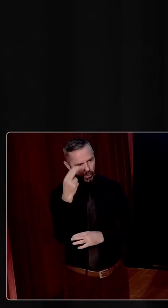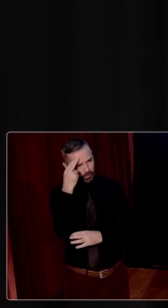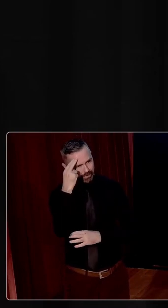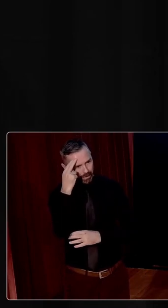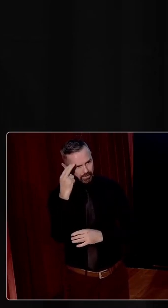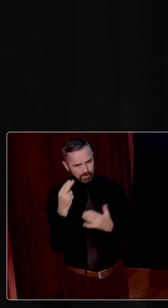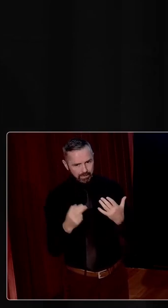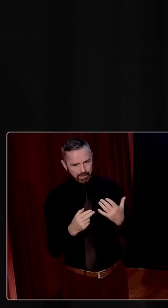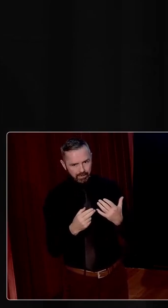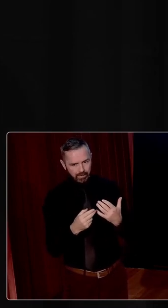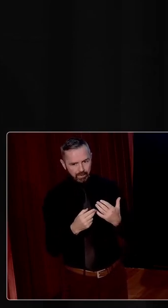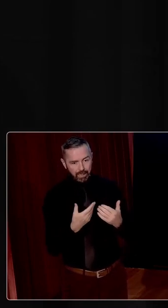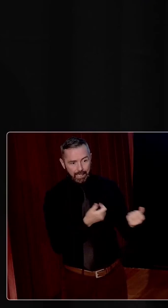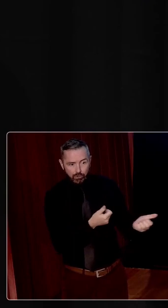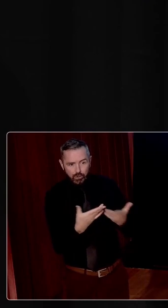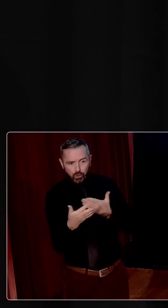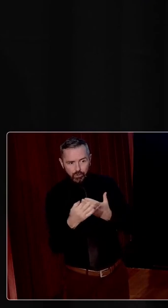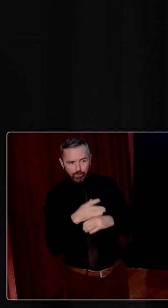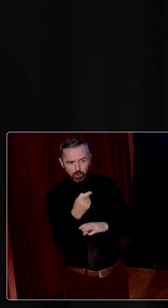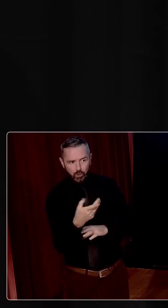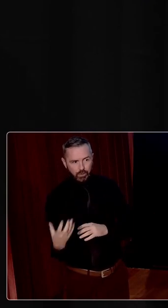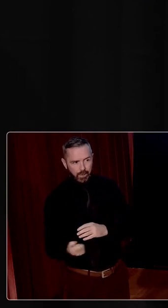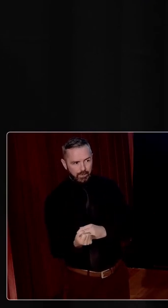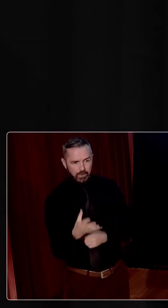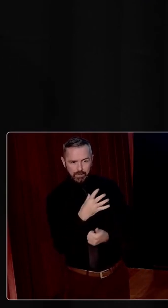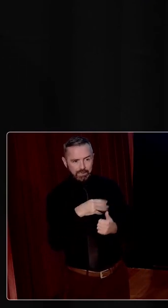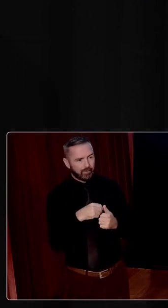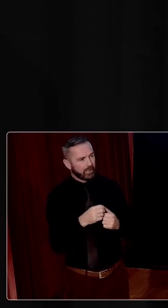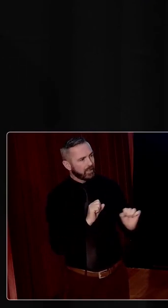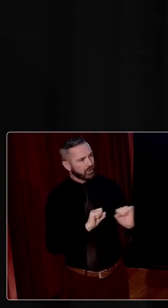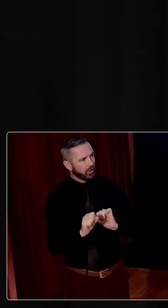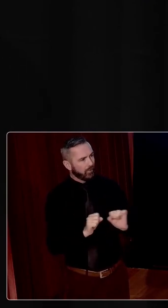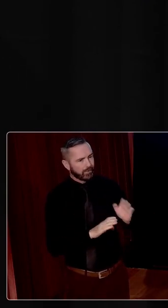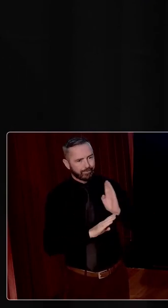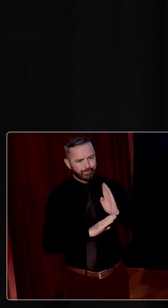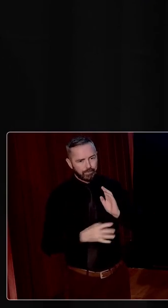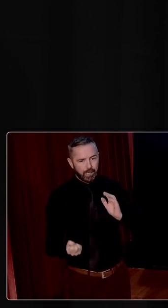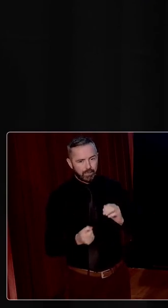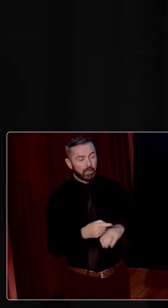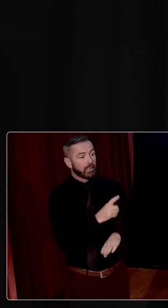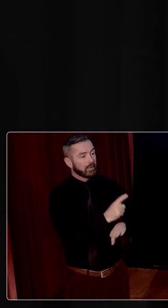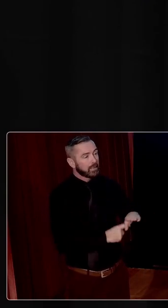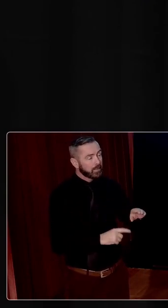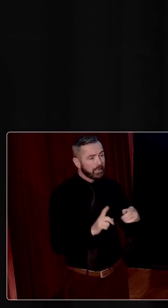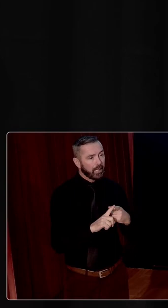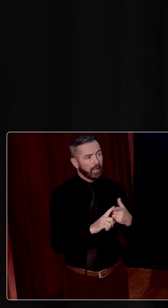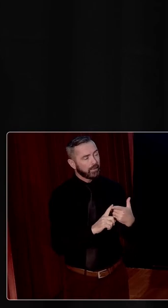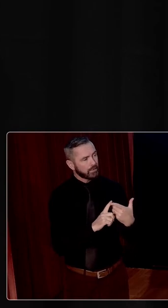rationale for the introduction of many of those pensions. Particularly the service ones, the disability ones and the ones for